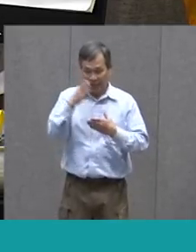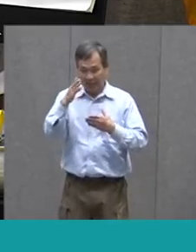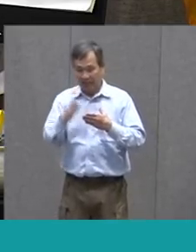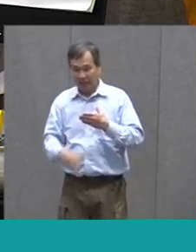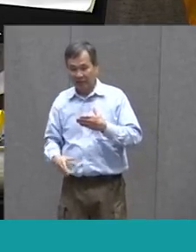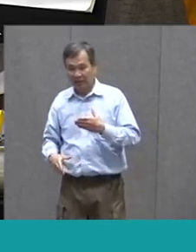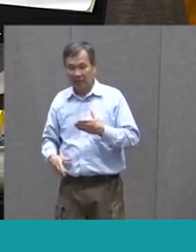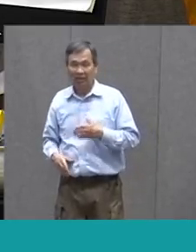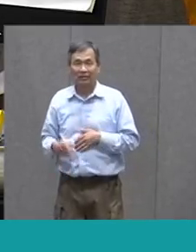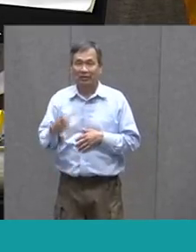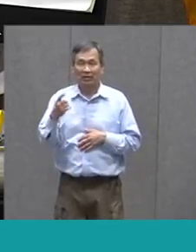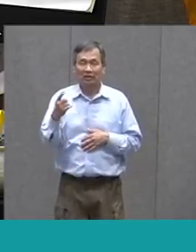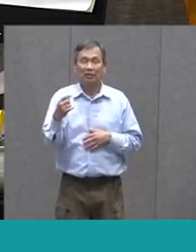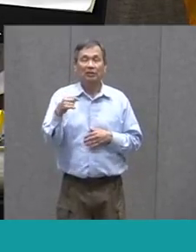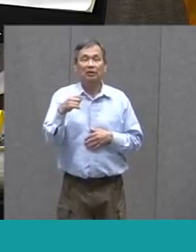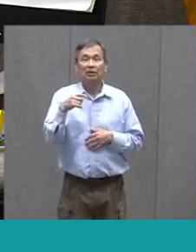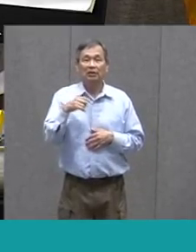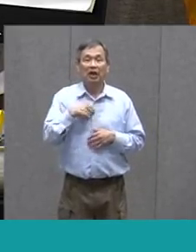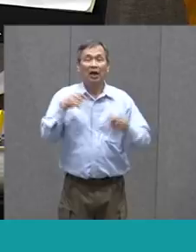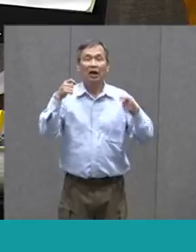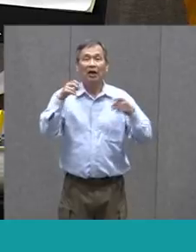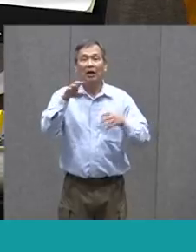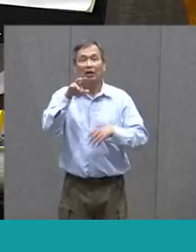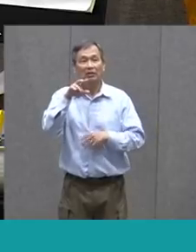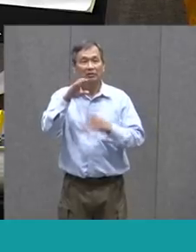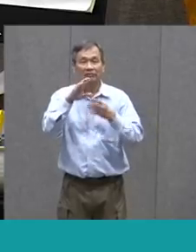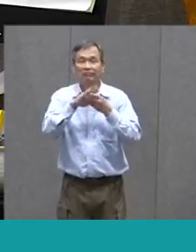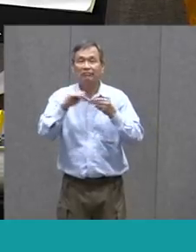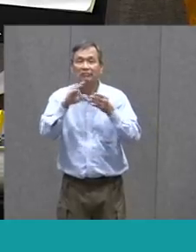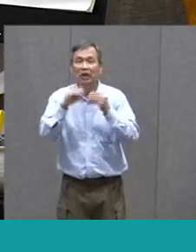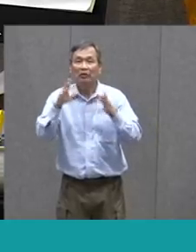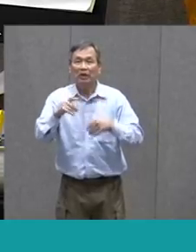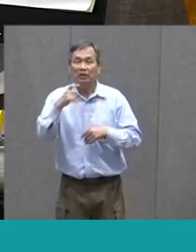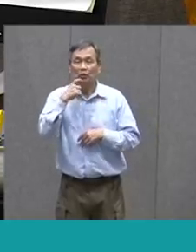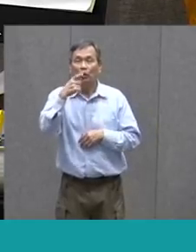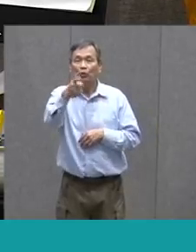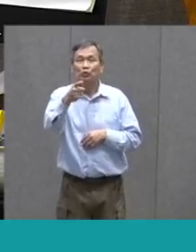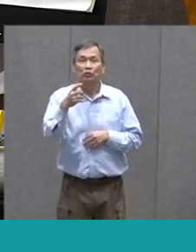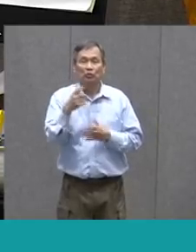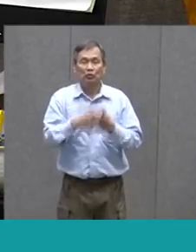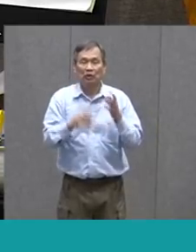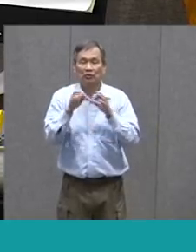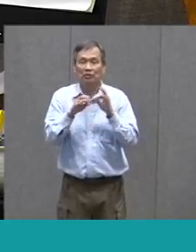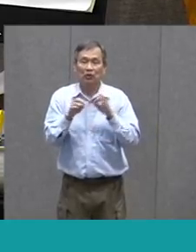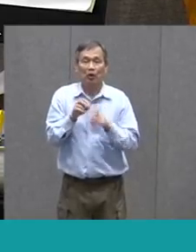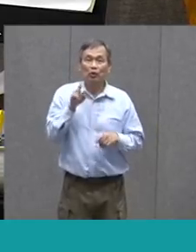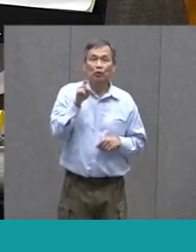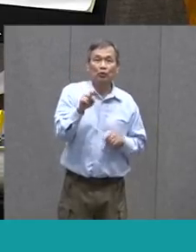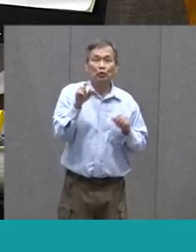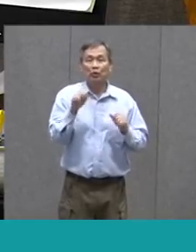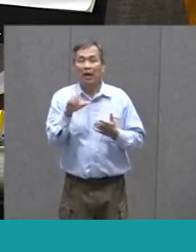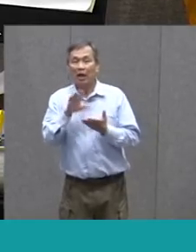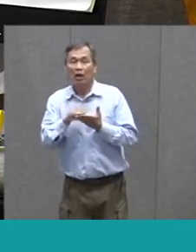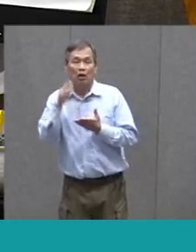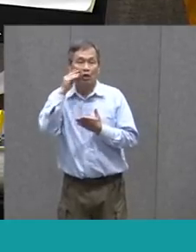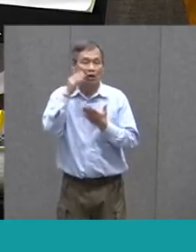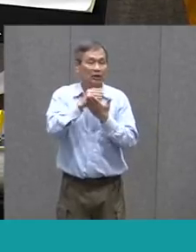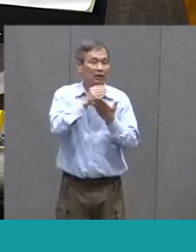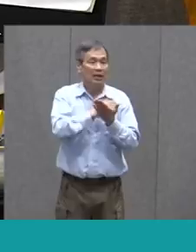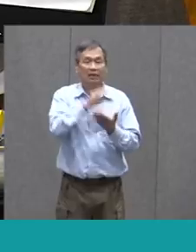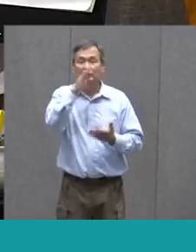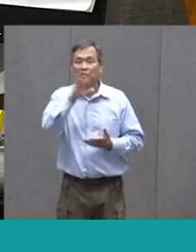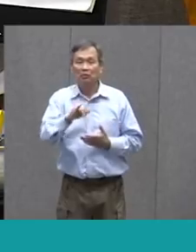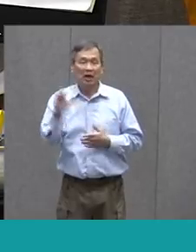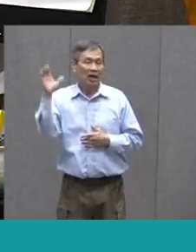Actually Died He Ended The Story With Kind Of The Moral Of The Story Was That You Can Learn A Lesson In Life By Listening